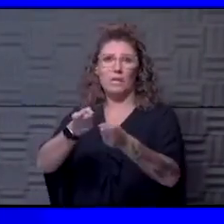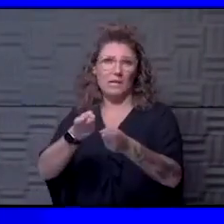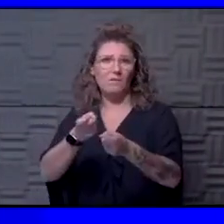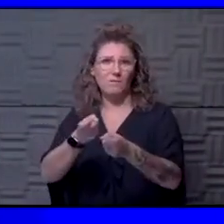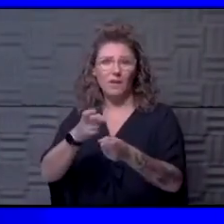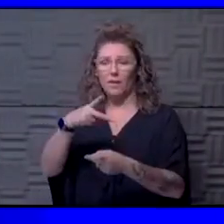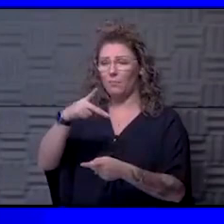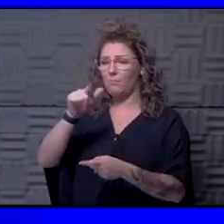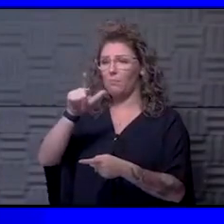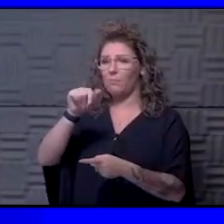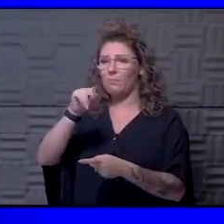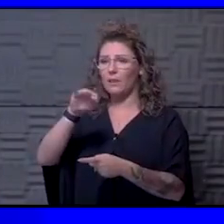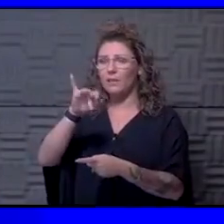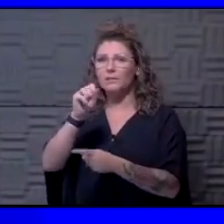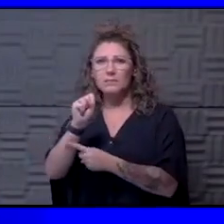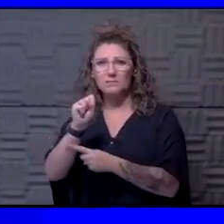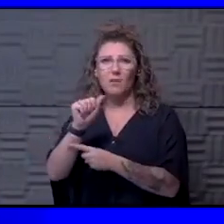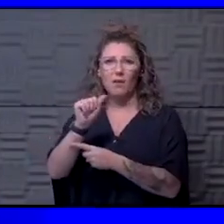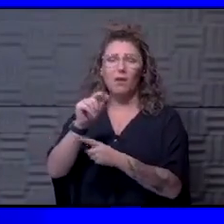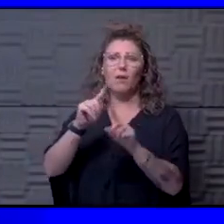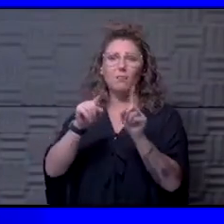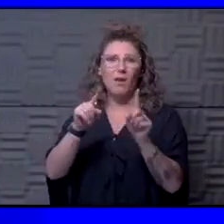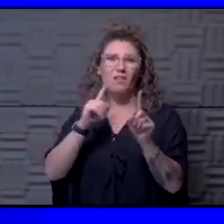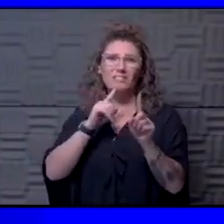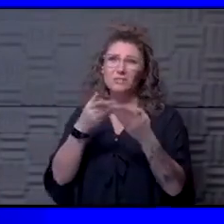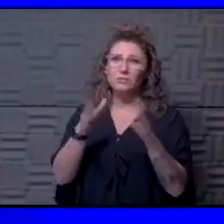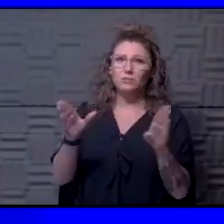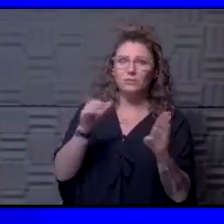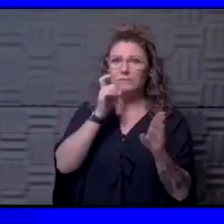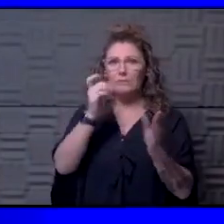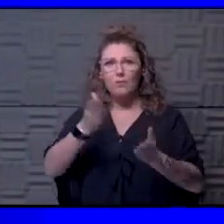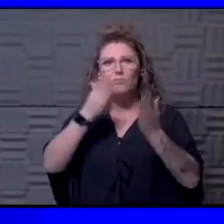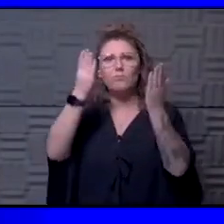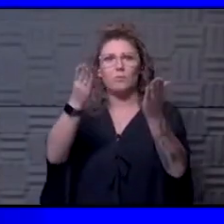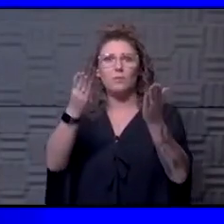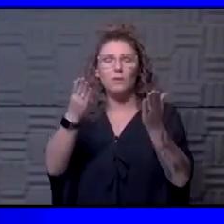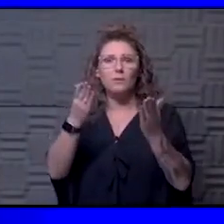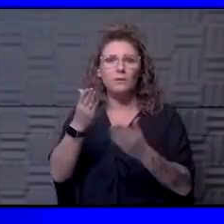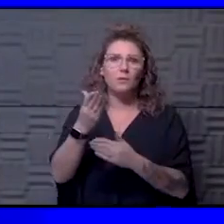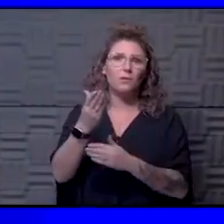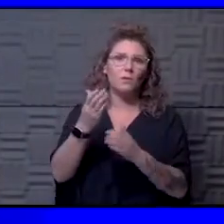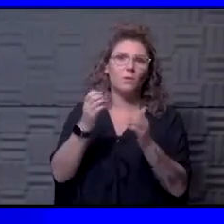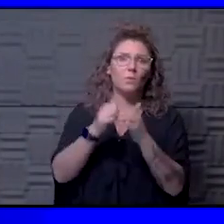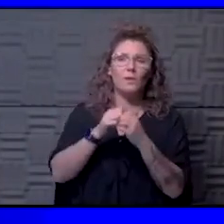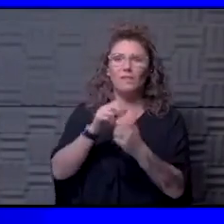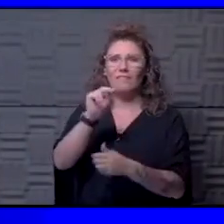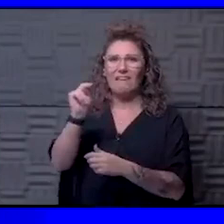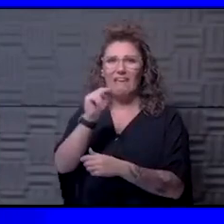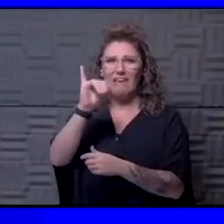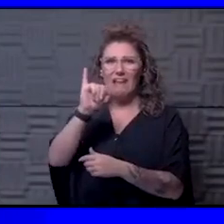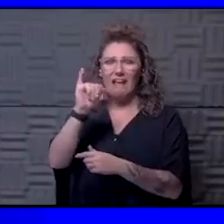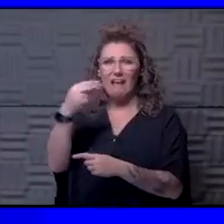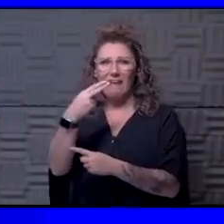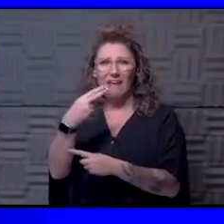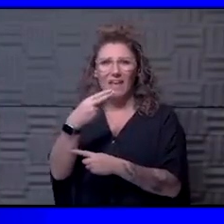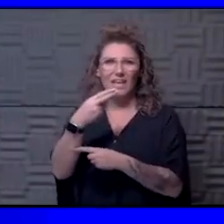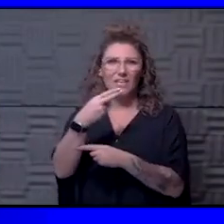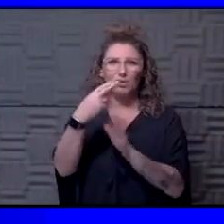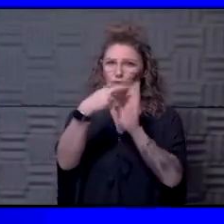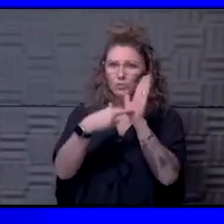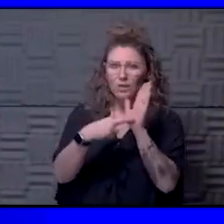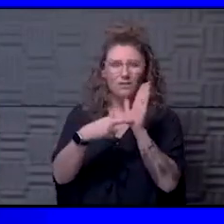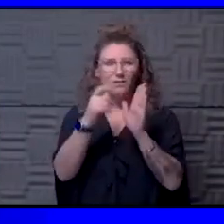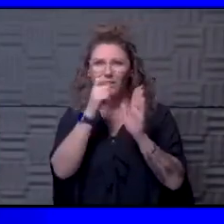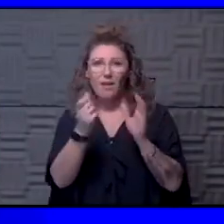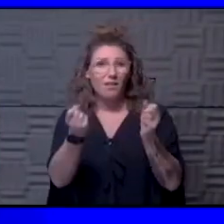but in general, uh, convalescent plasma still really is not, uh, recommended in the NIH guidelines just because it really doesn't have a lot of,